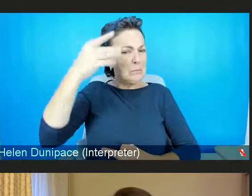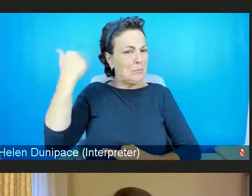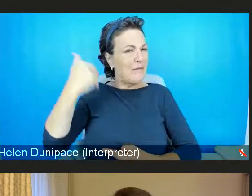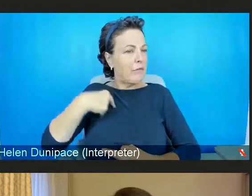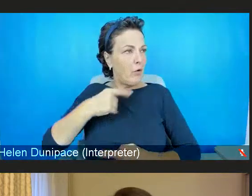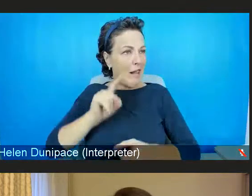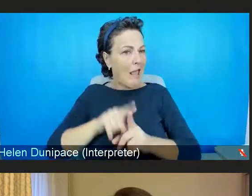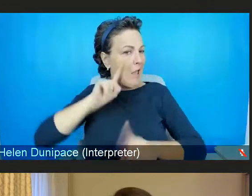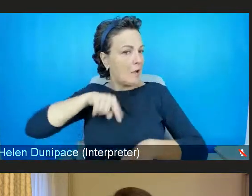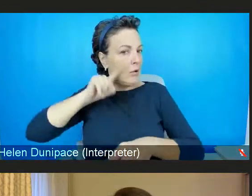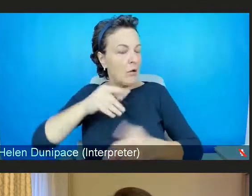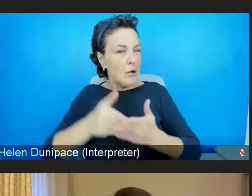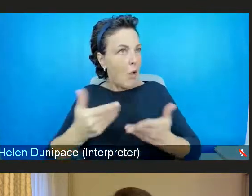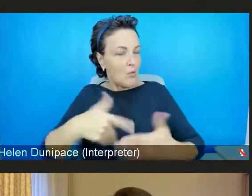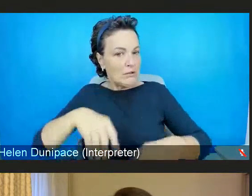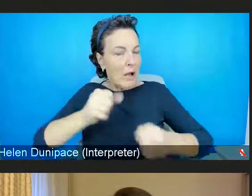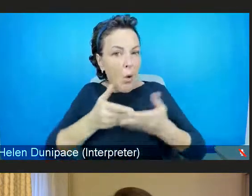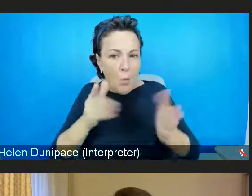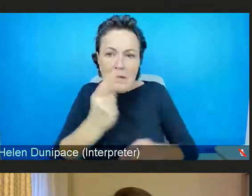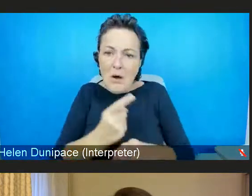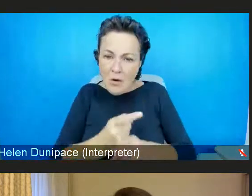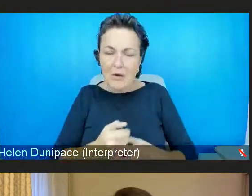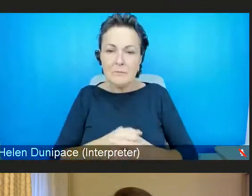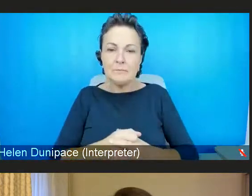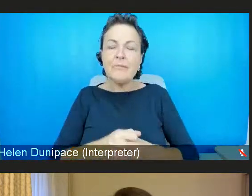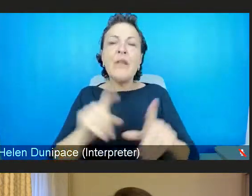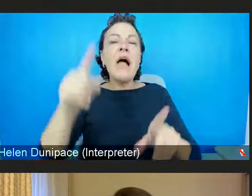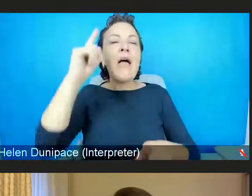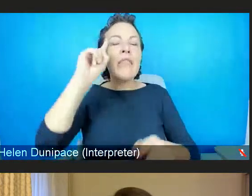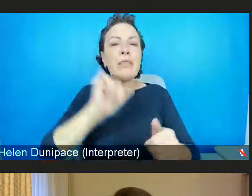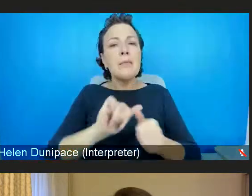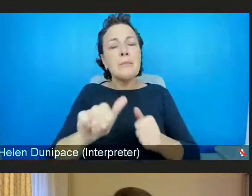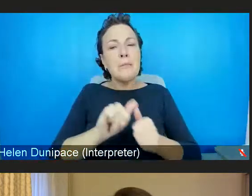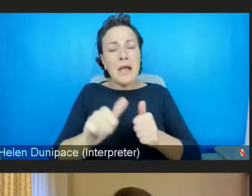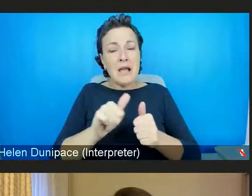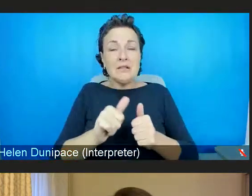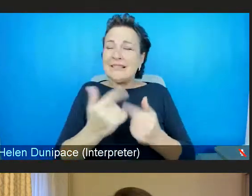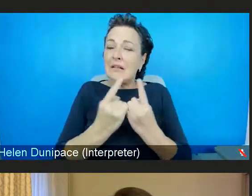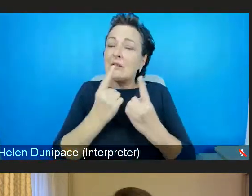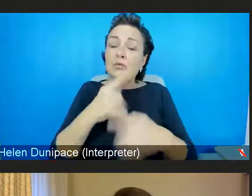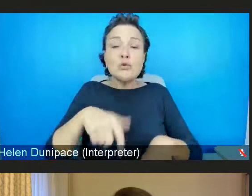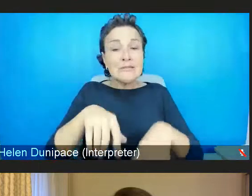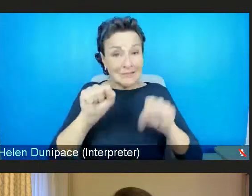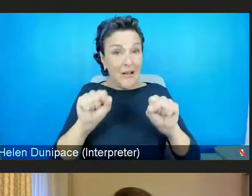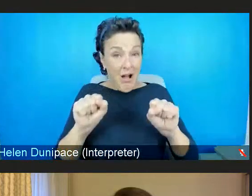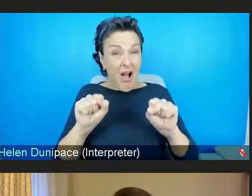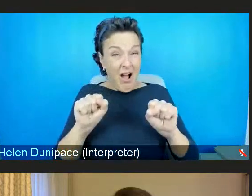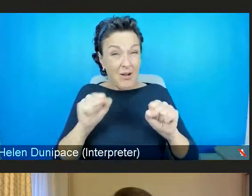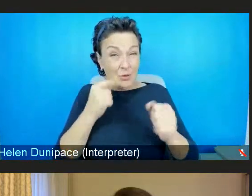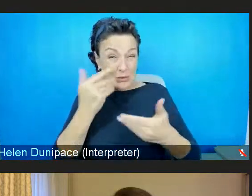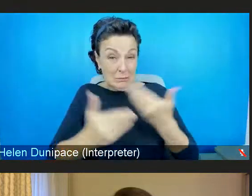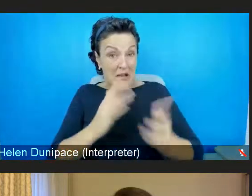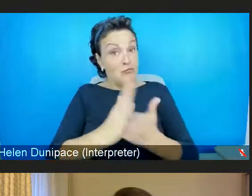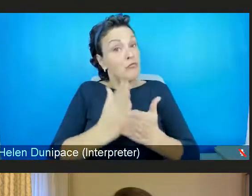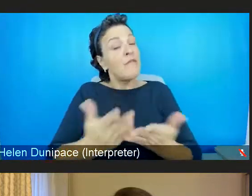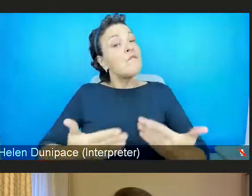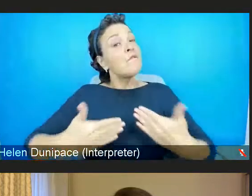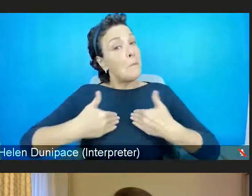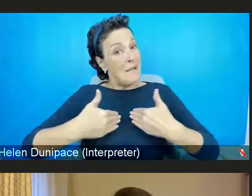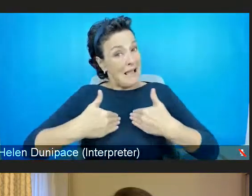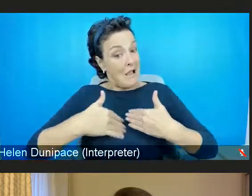start with saying I think the big thing for me around the pandemic